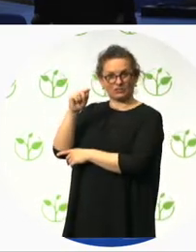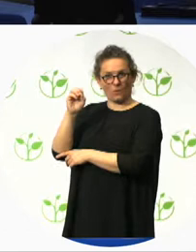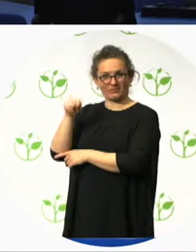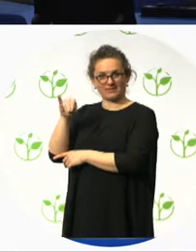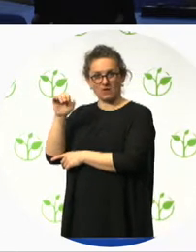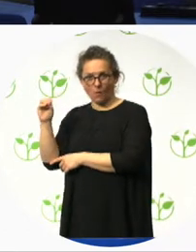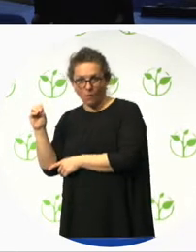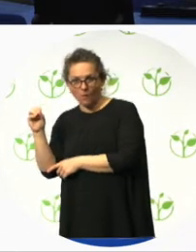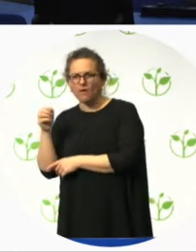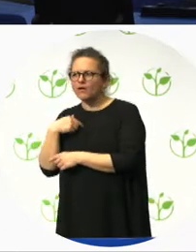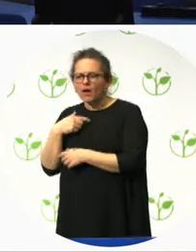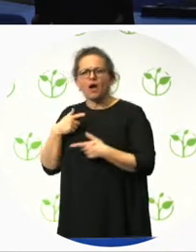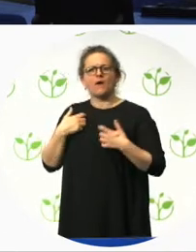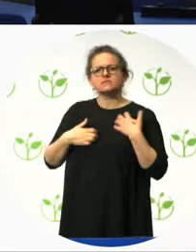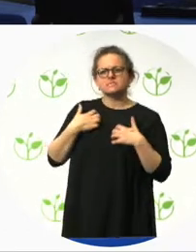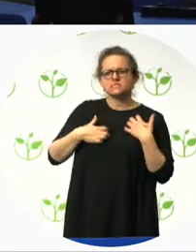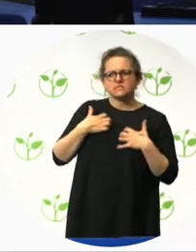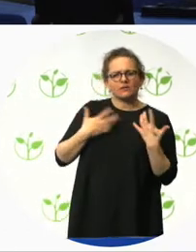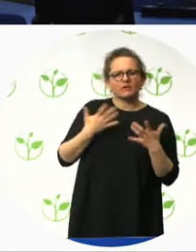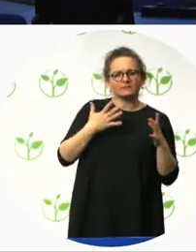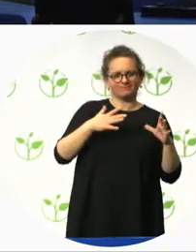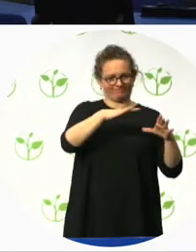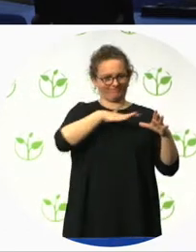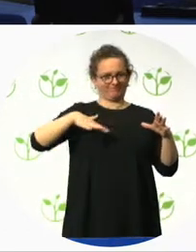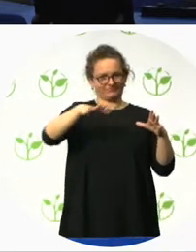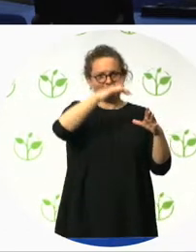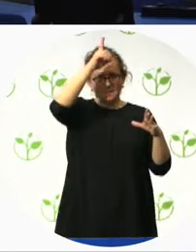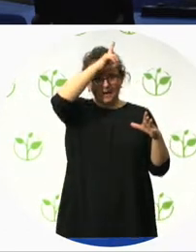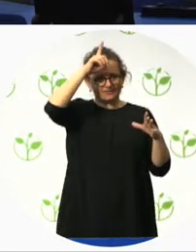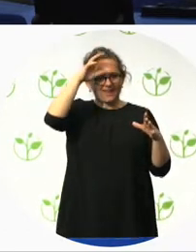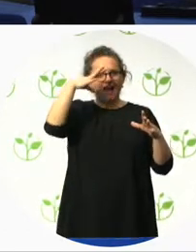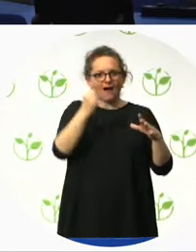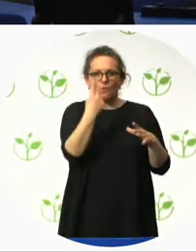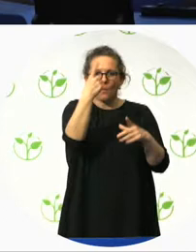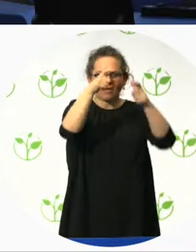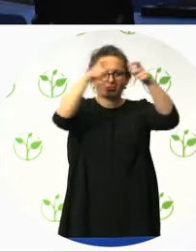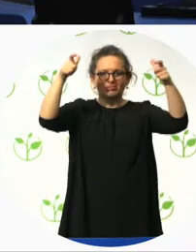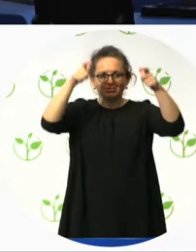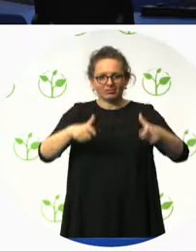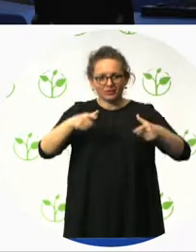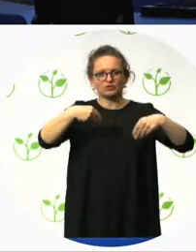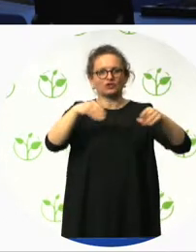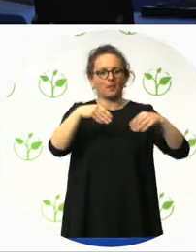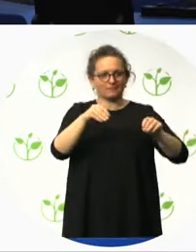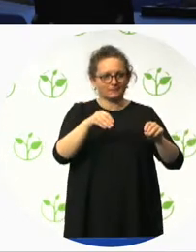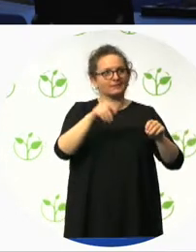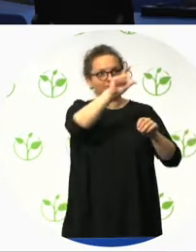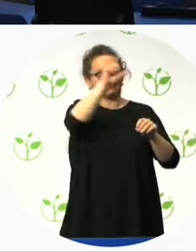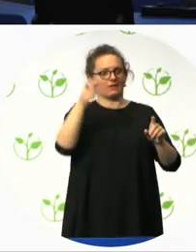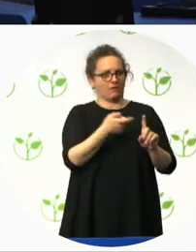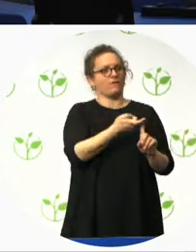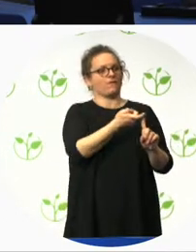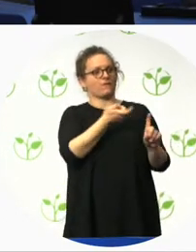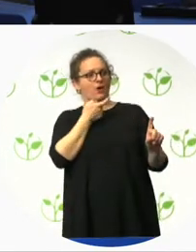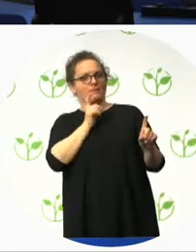Universidad de Elche when we were starting over with the project. And I must say that it is a project that works really, really well.